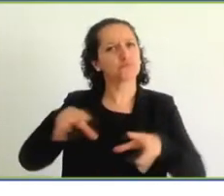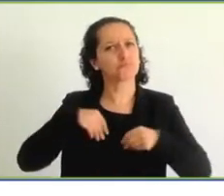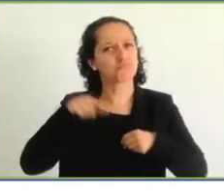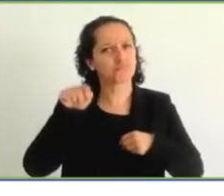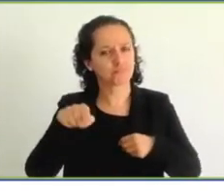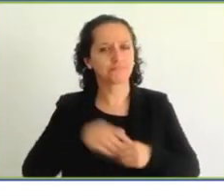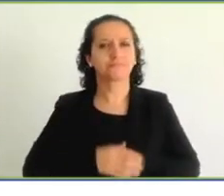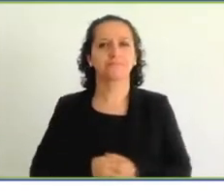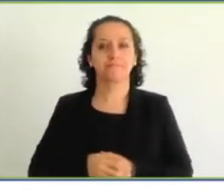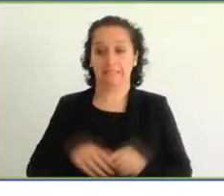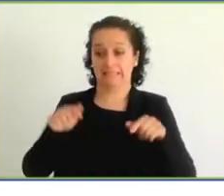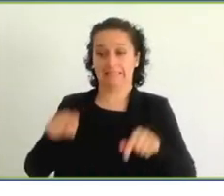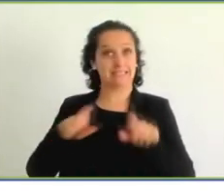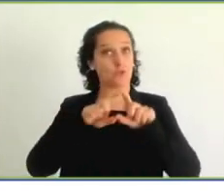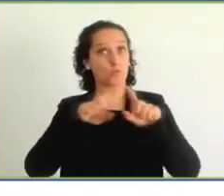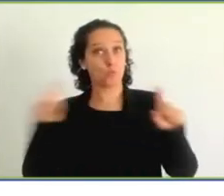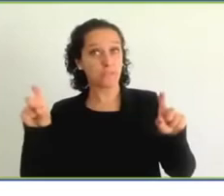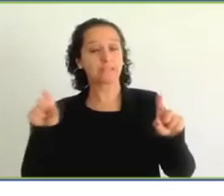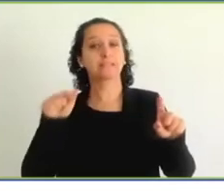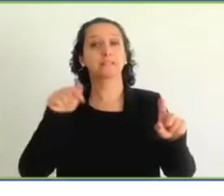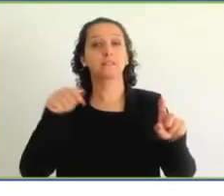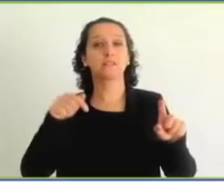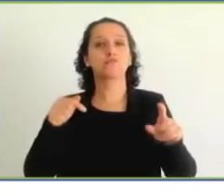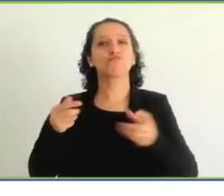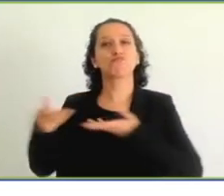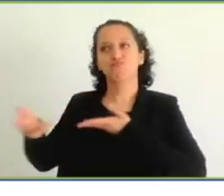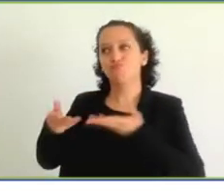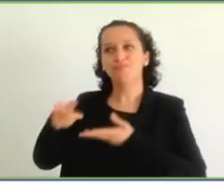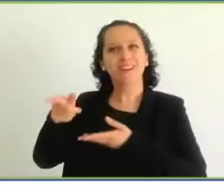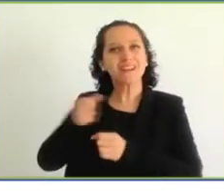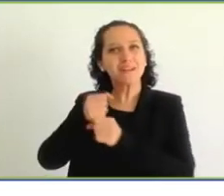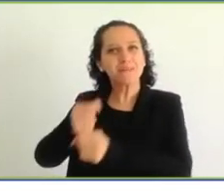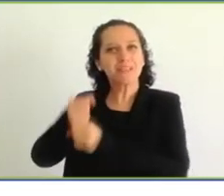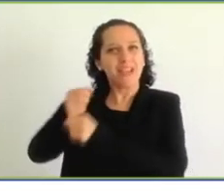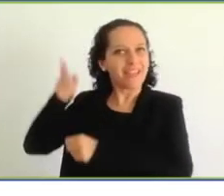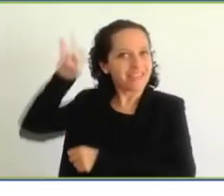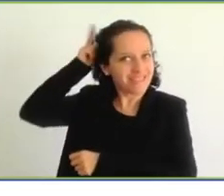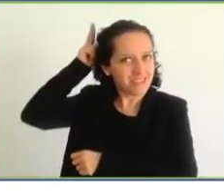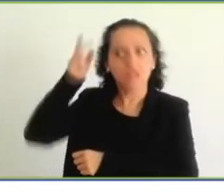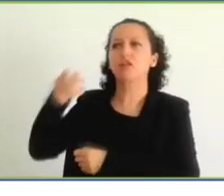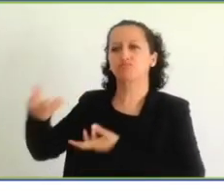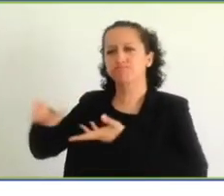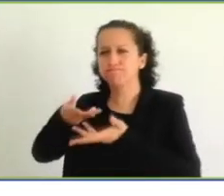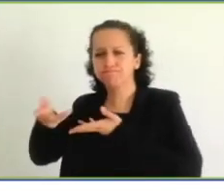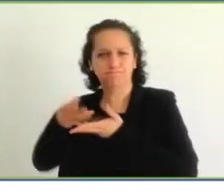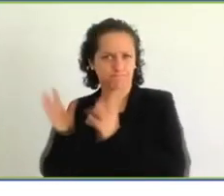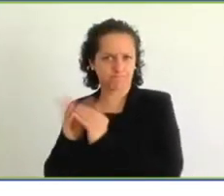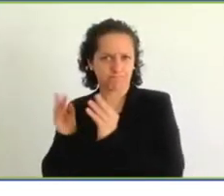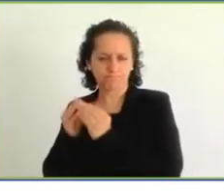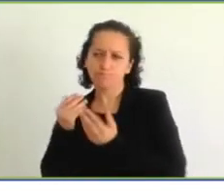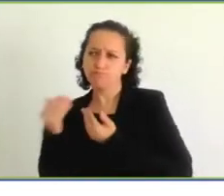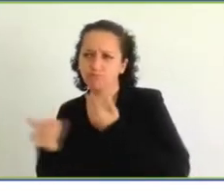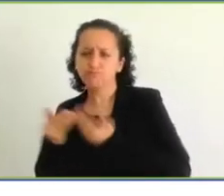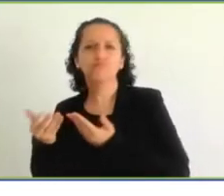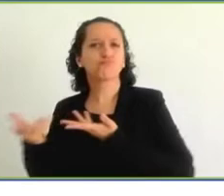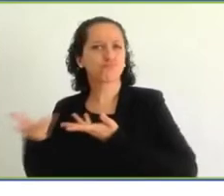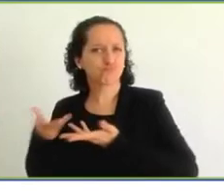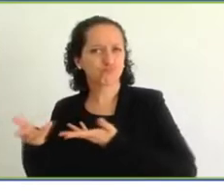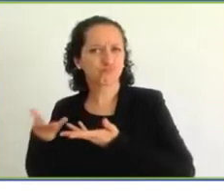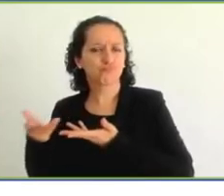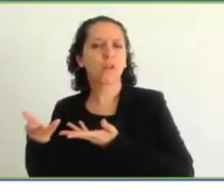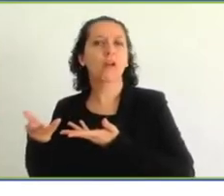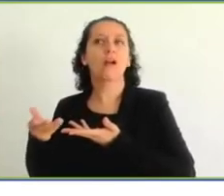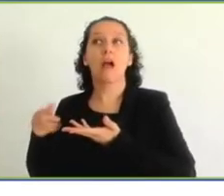for indigenous and human rights persons, so that we can, St. Lucia can see how we can further expand our assistance to them.